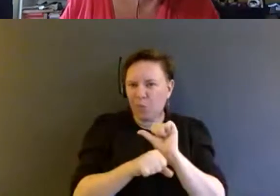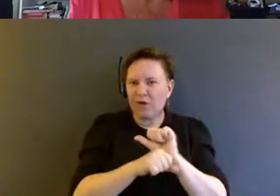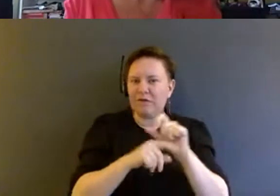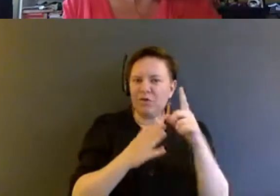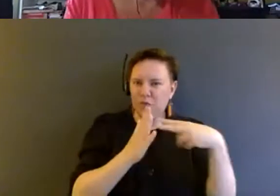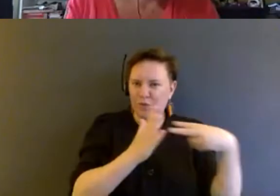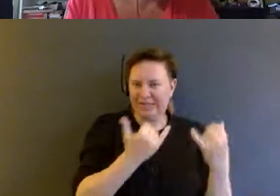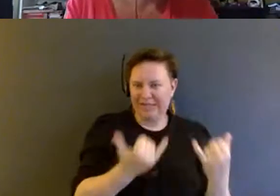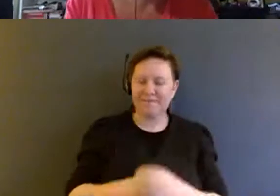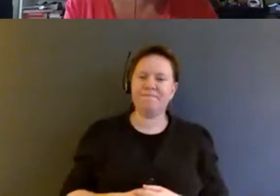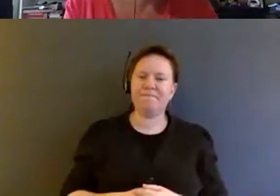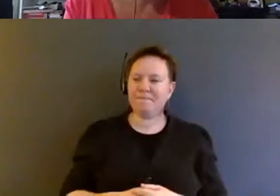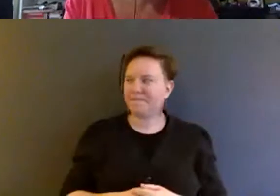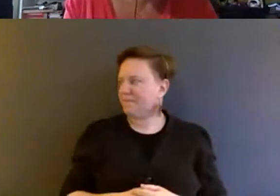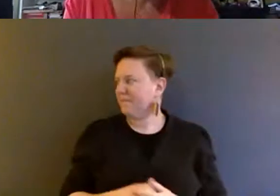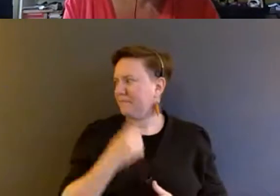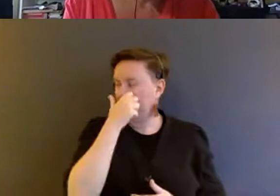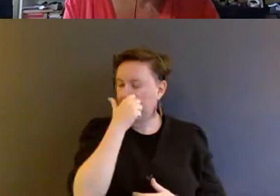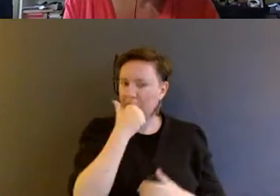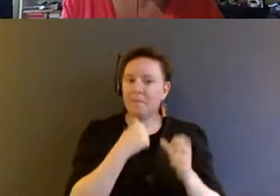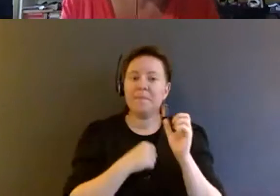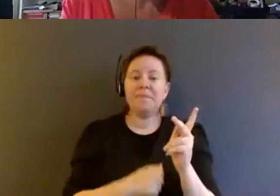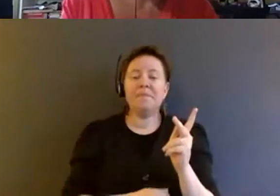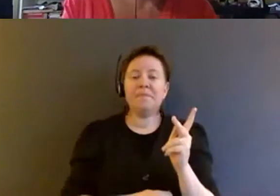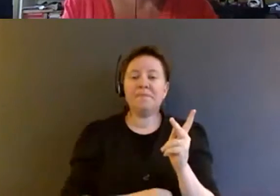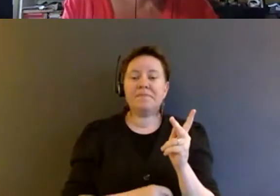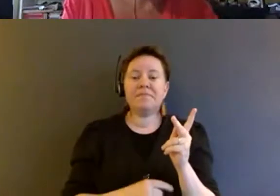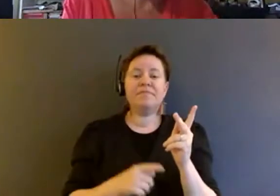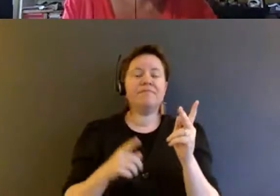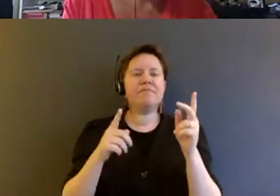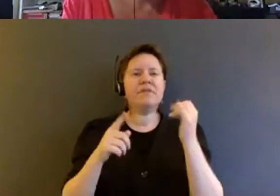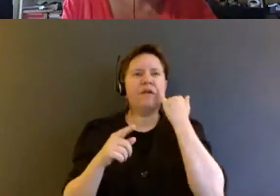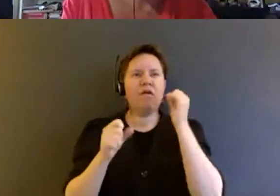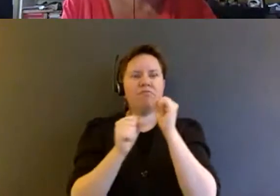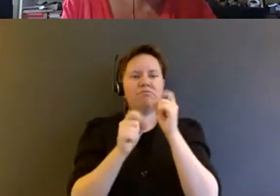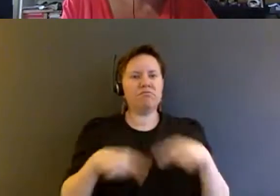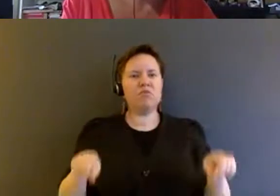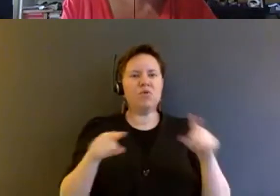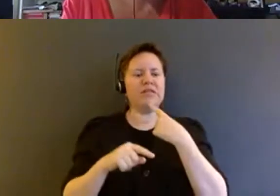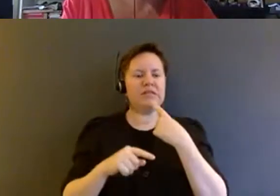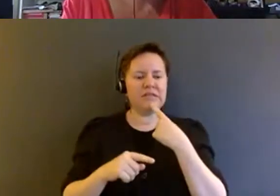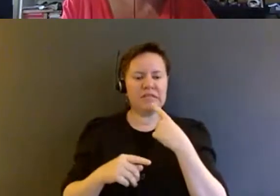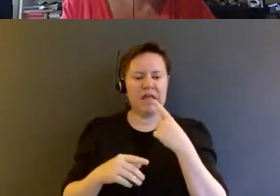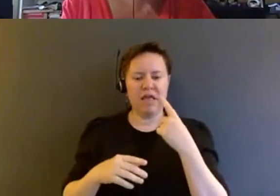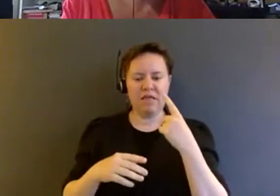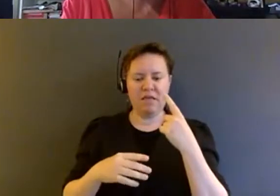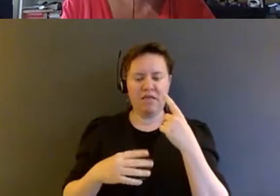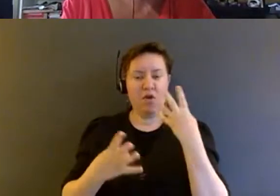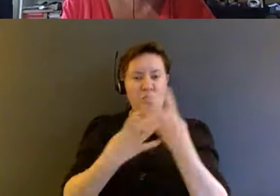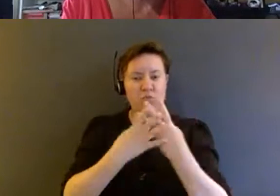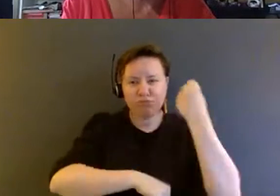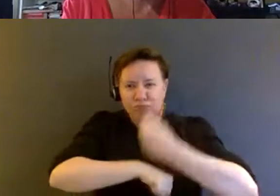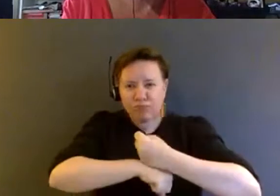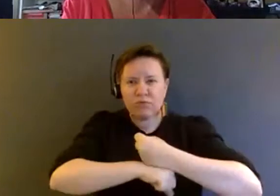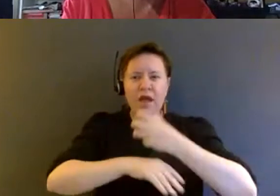All right. about To those who claim that prison abolition and massive decarceration are utopian